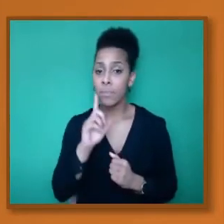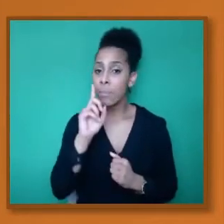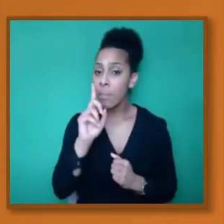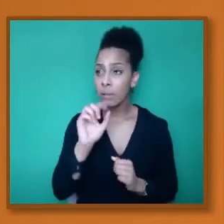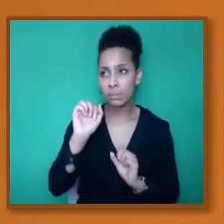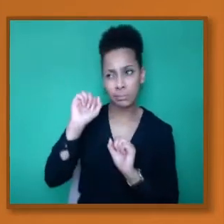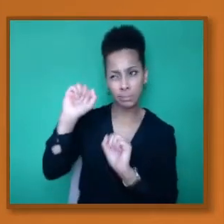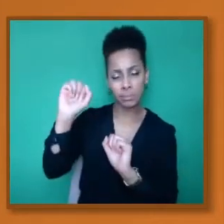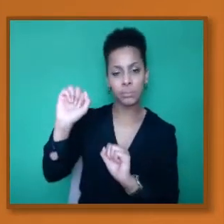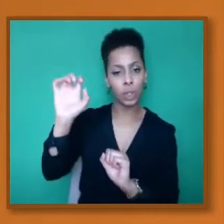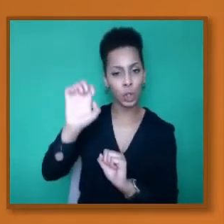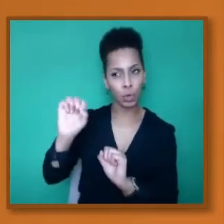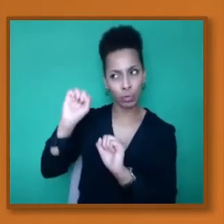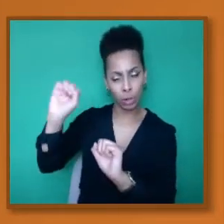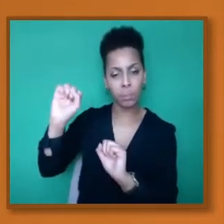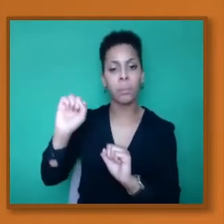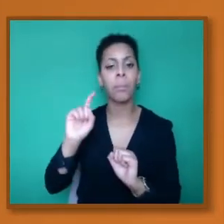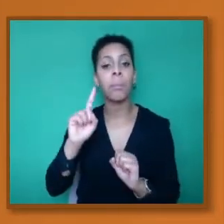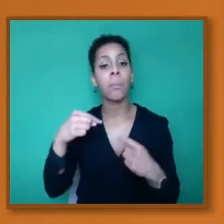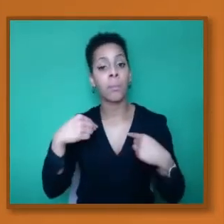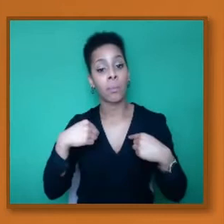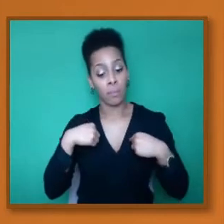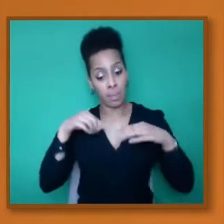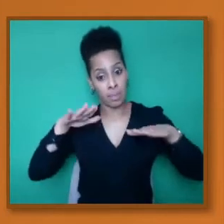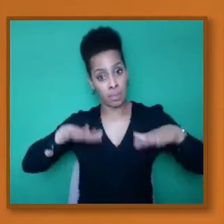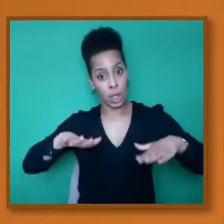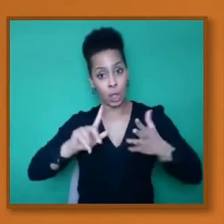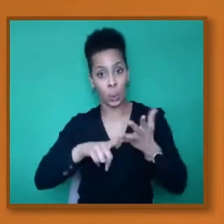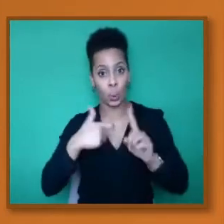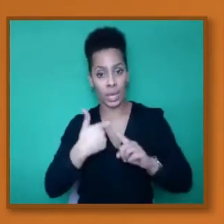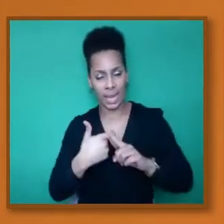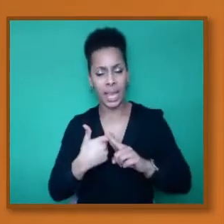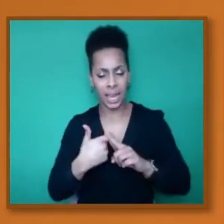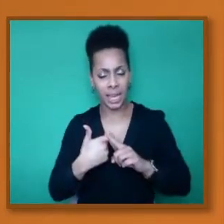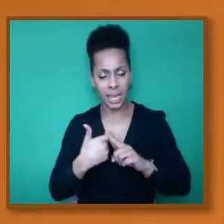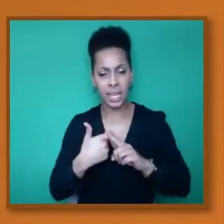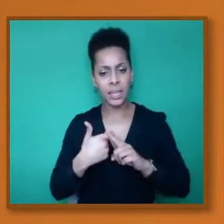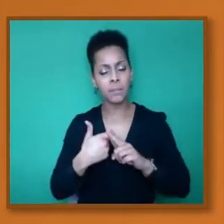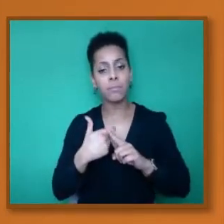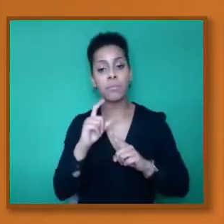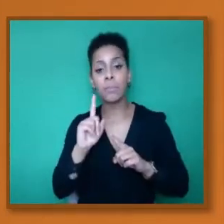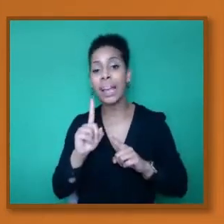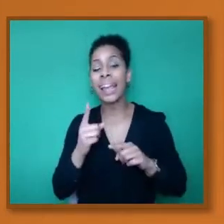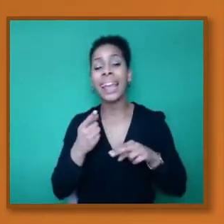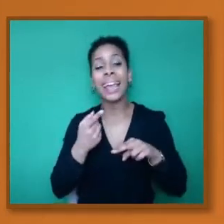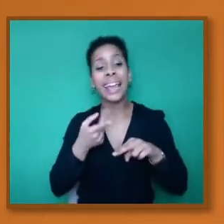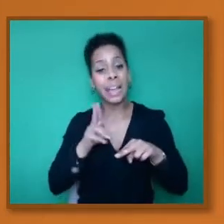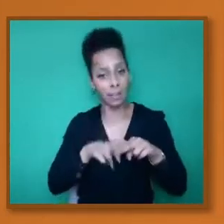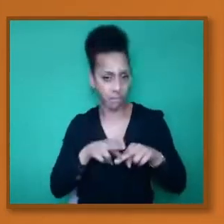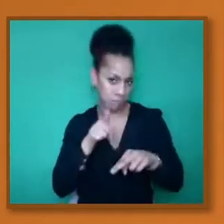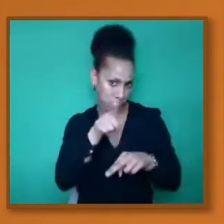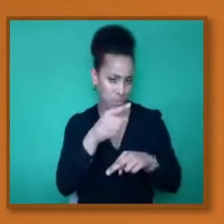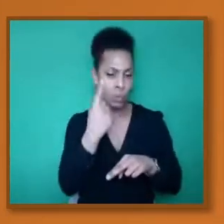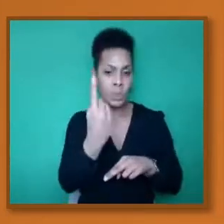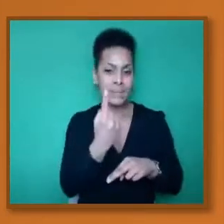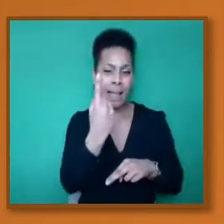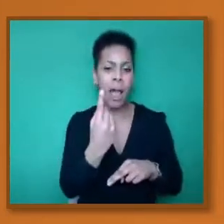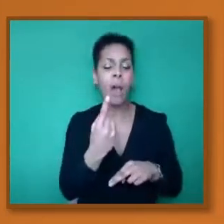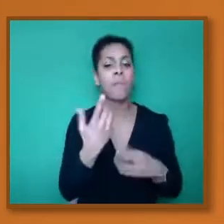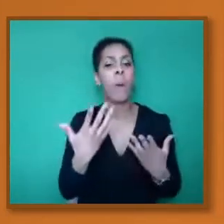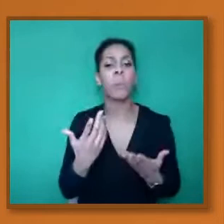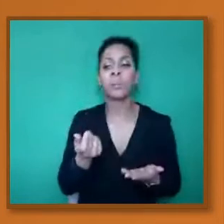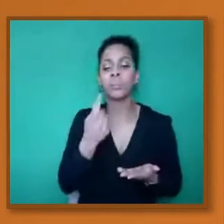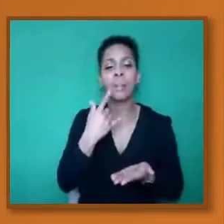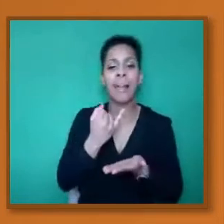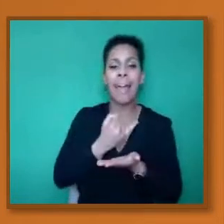and I know in other countries, is that if you are currently taking, say, antibiotics, if you're